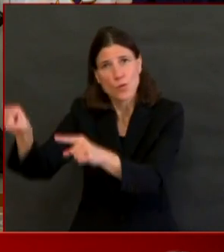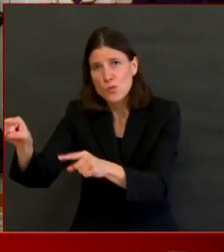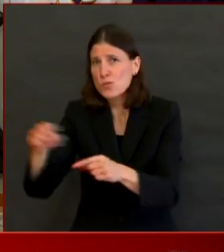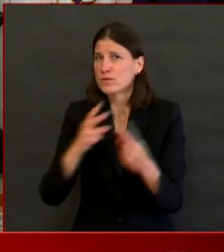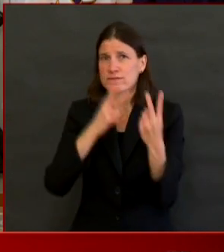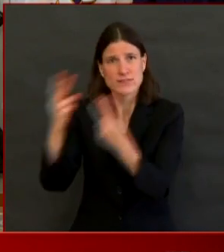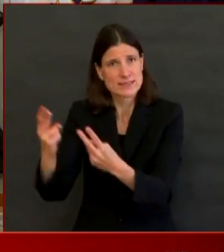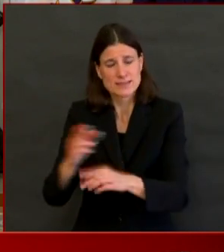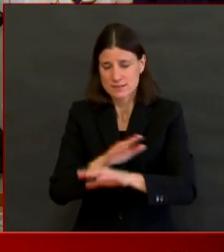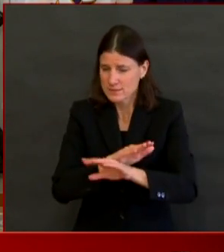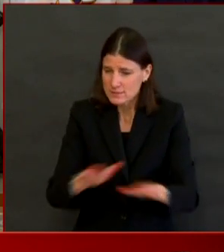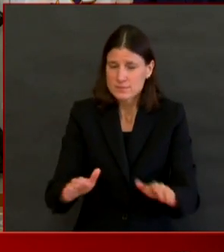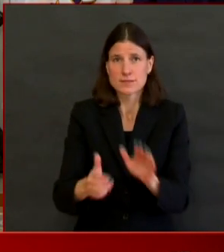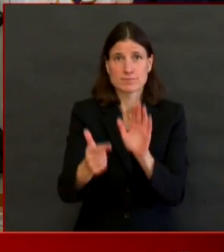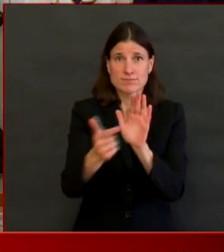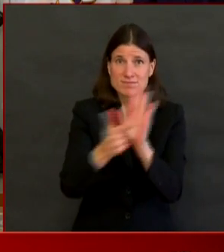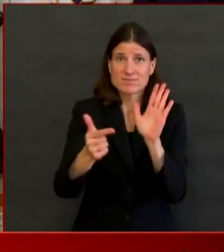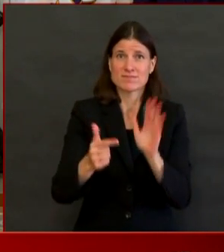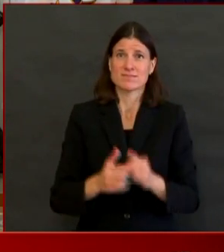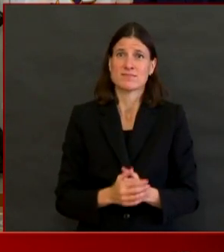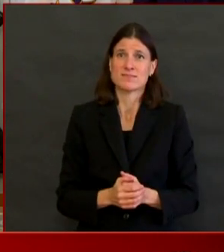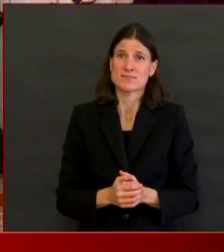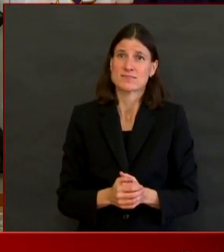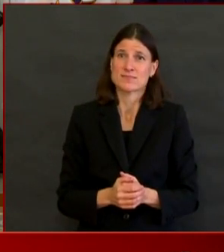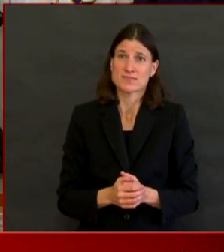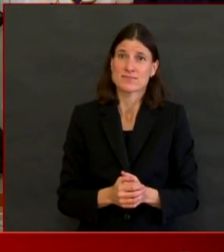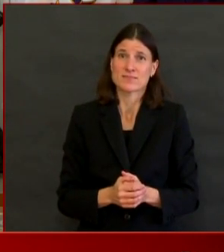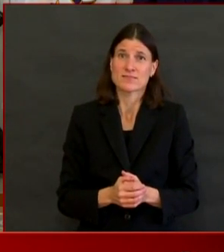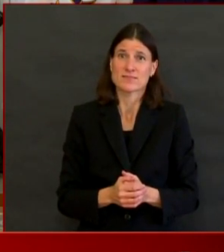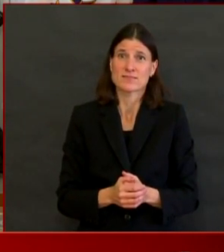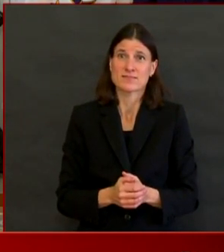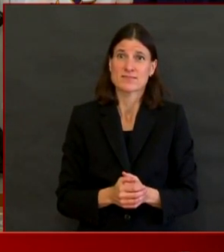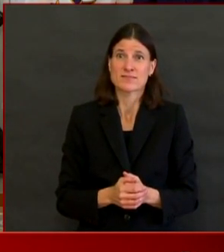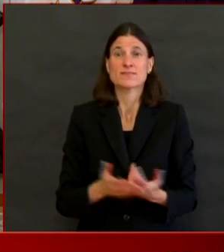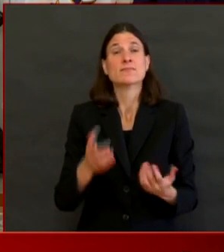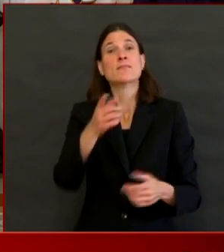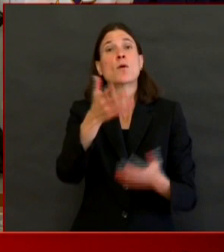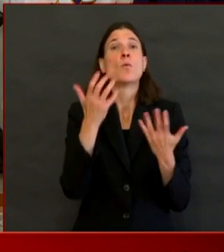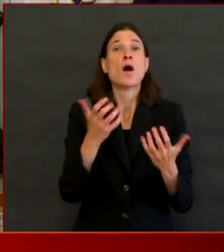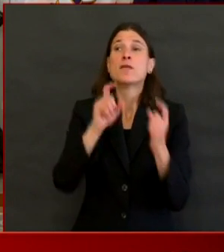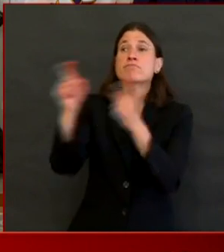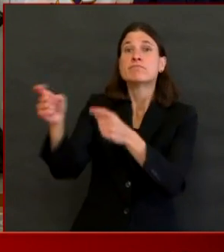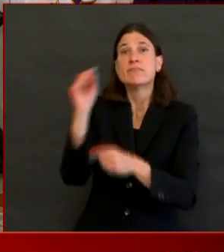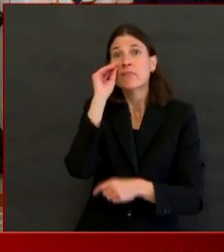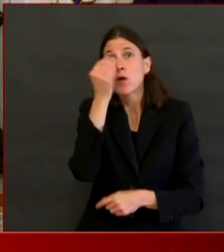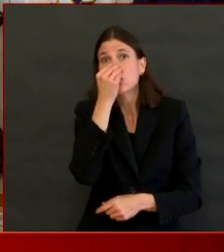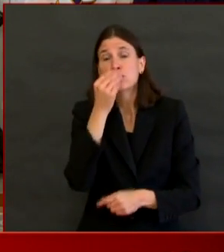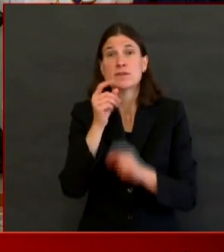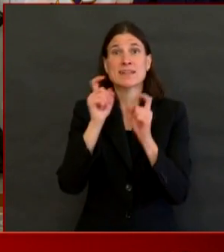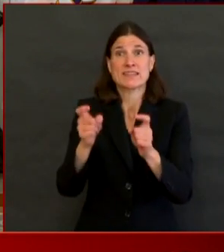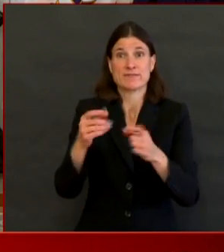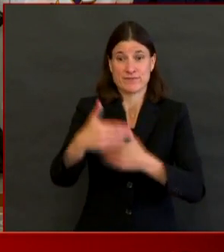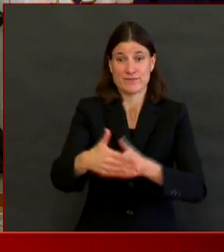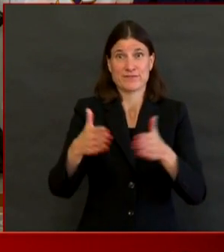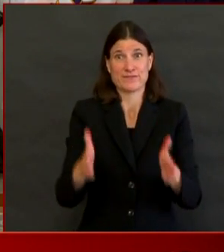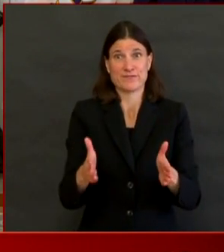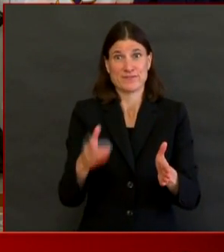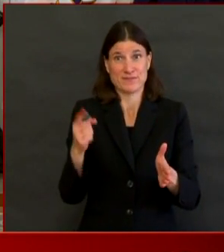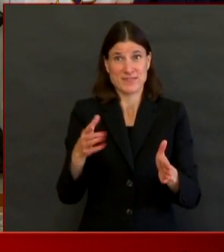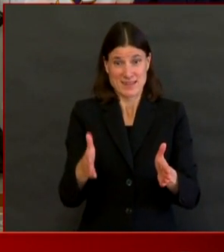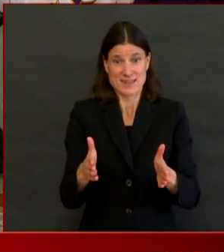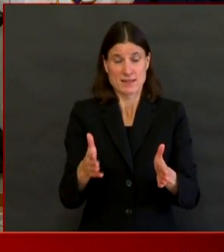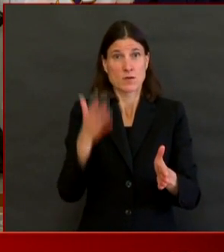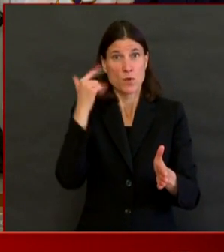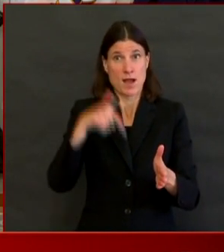nursing home, such as a delivery person delivering a package that you've sent, that is a potential new exposure for